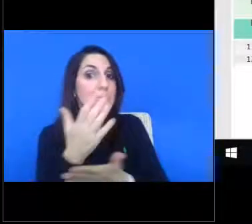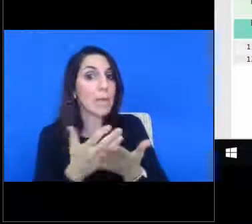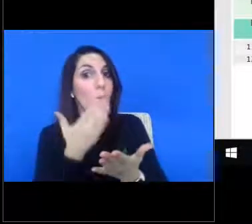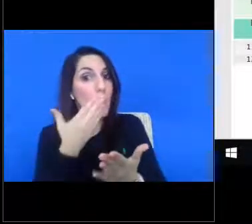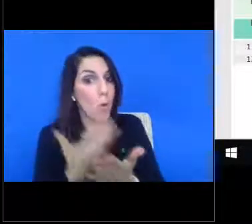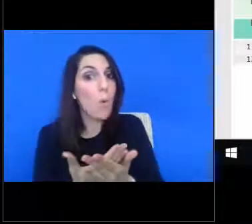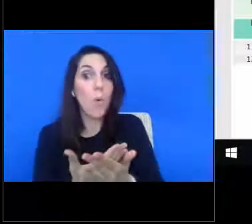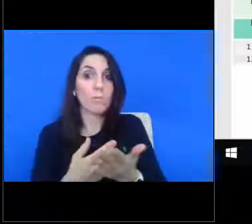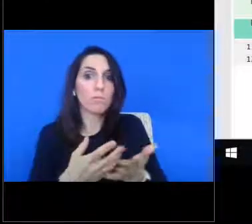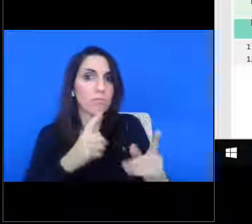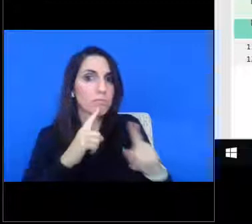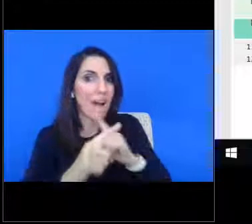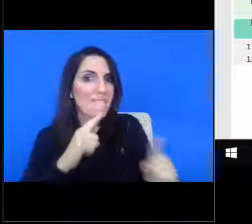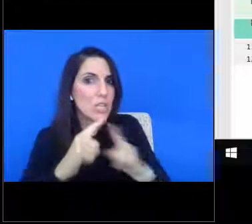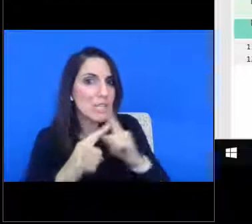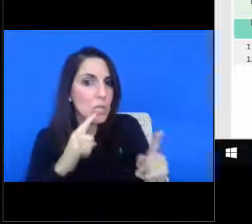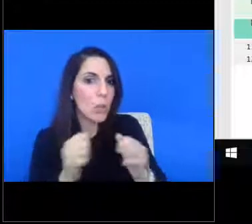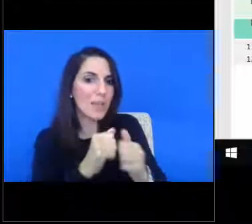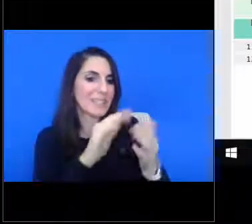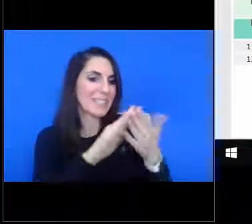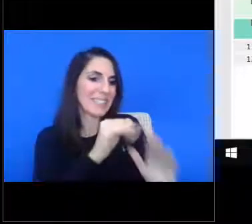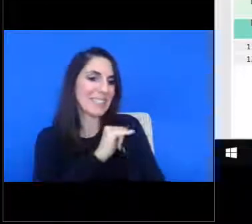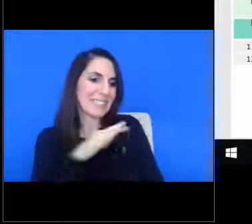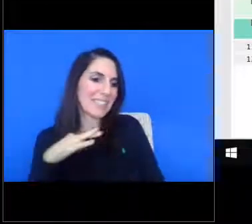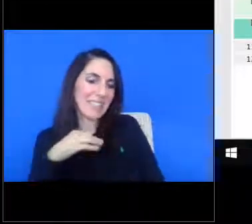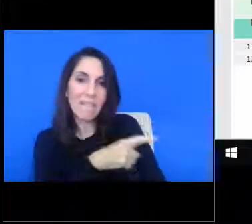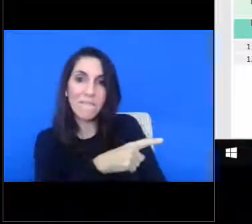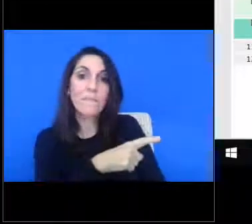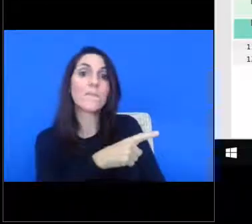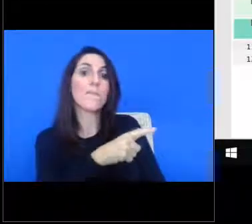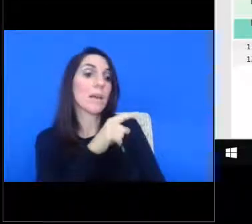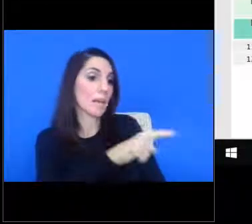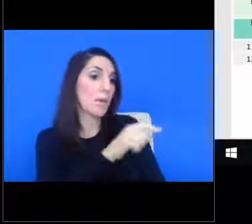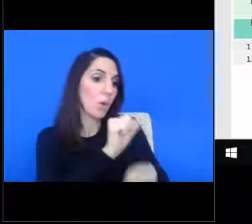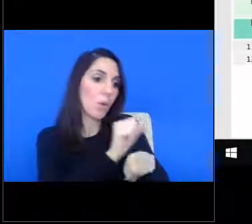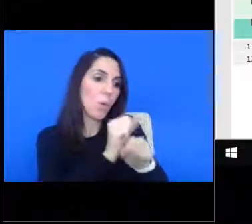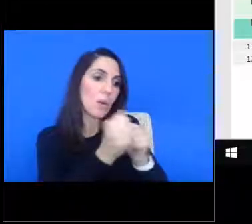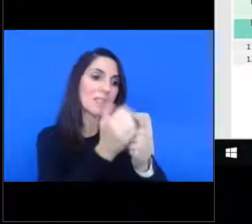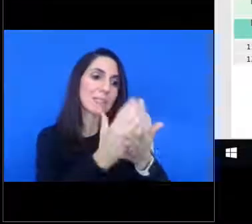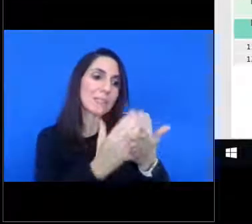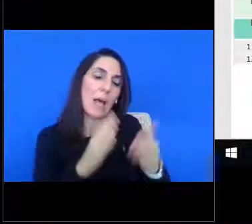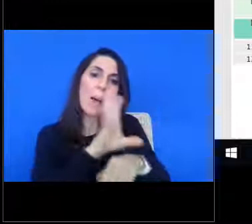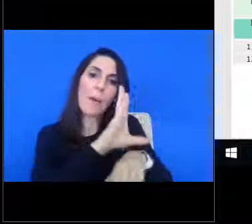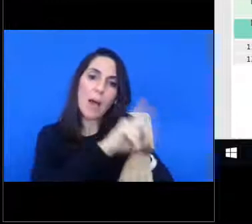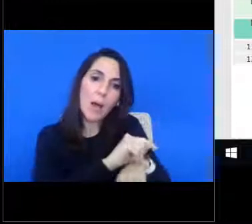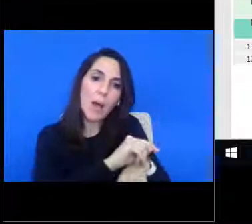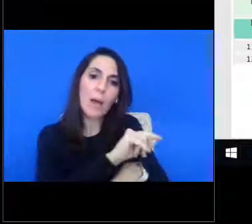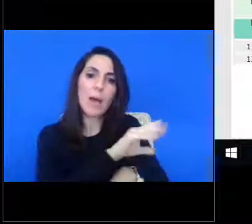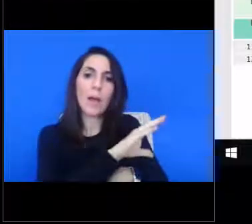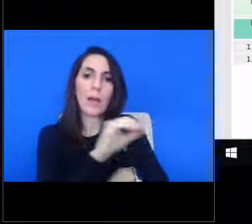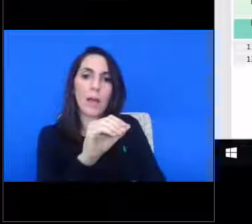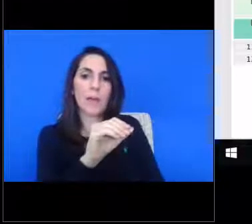conversations. Uh, I believe that city staff is, has been working with, uh, some of their consultants, including bond council to,